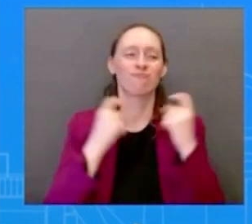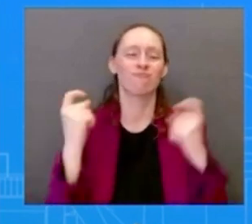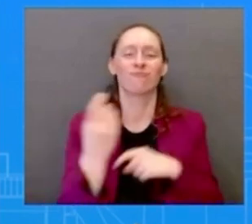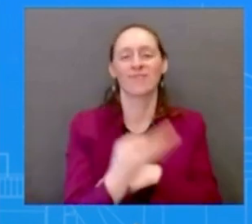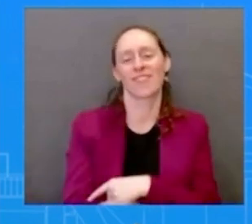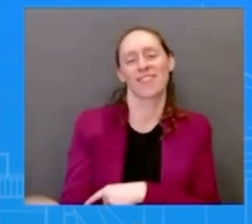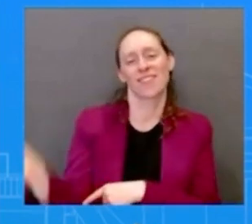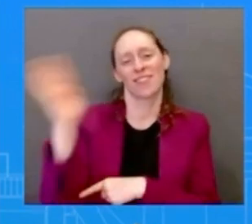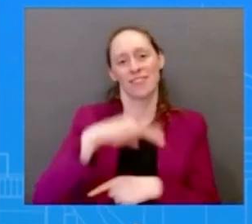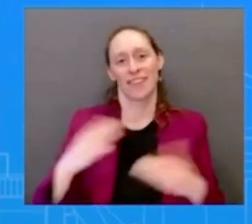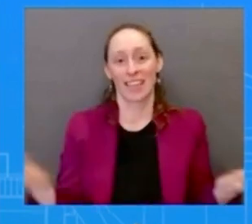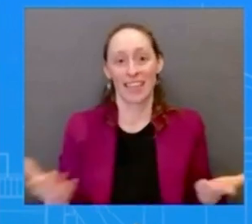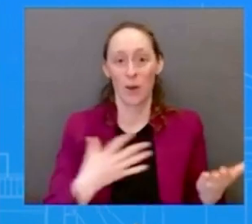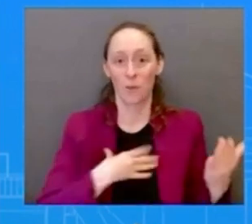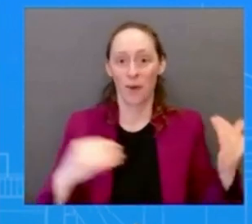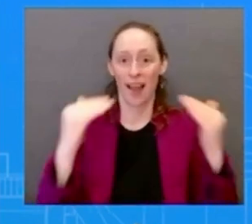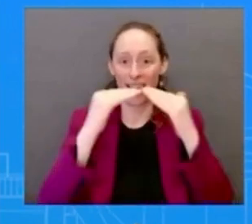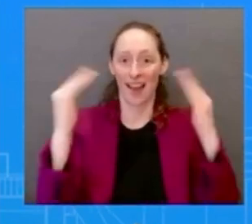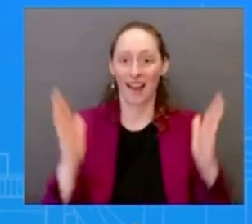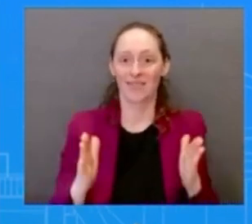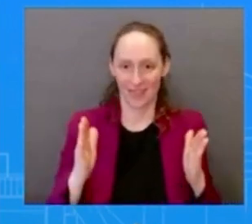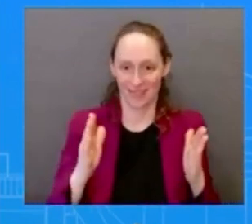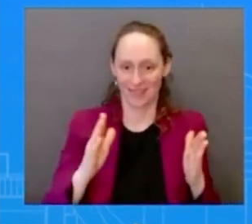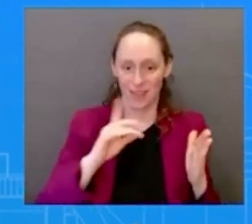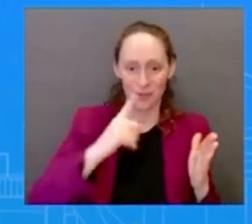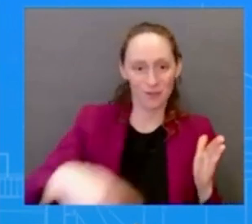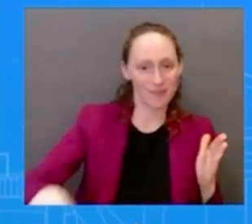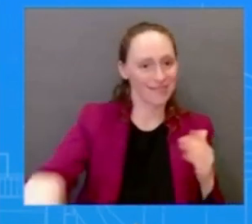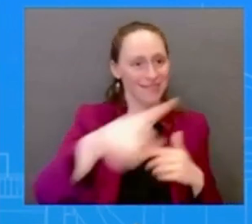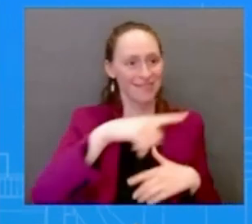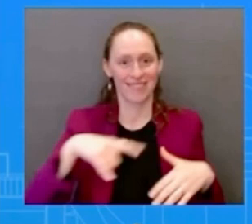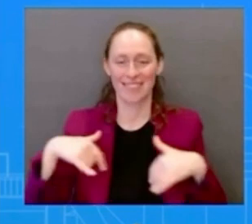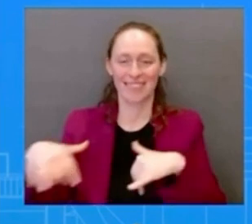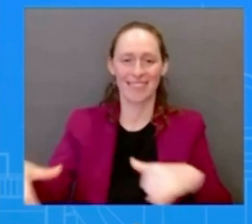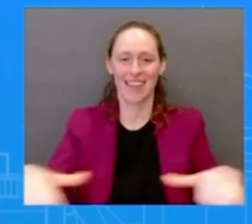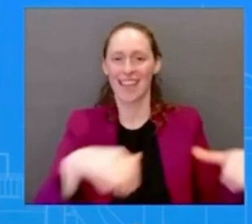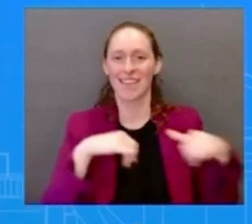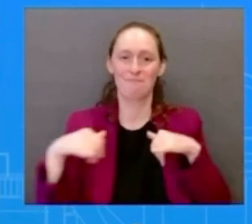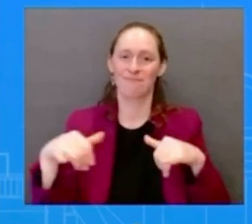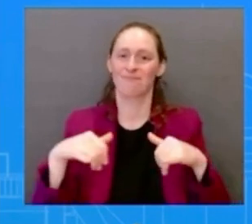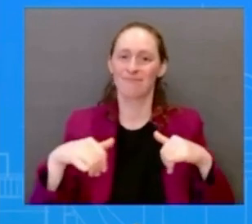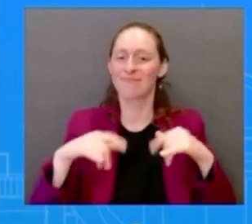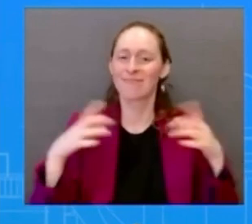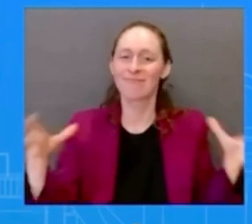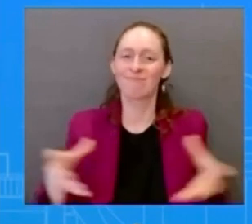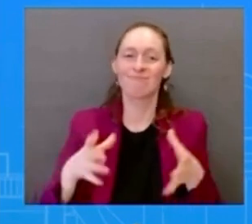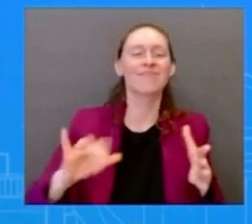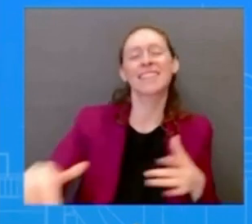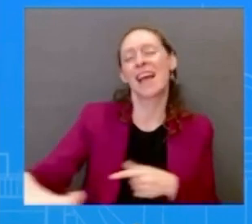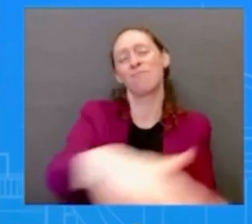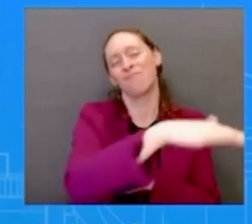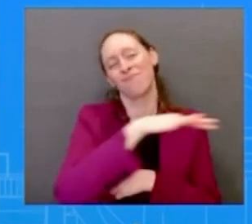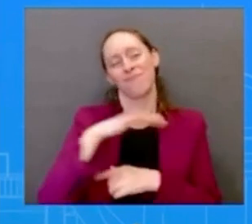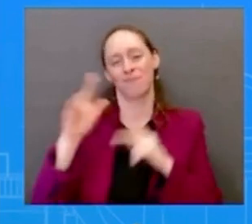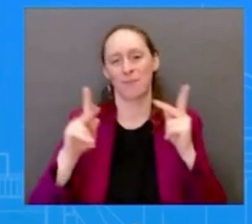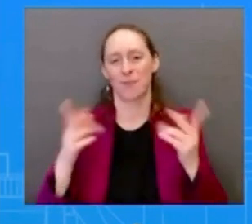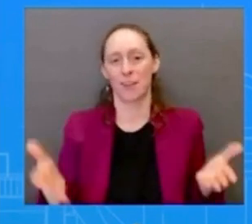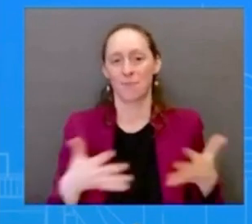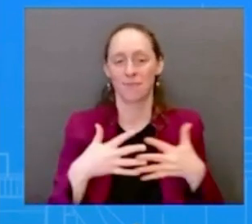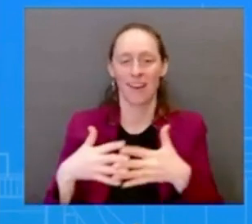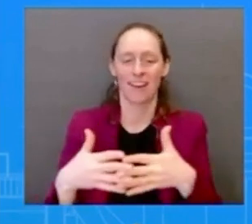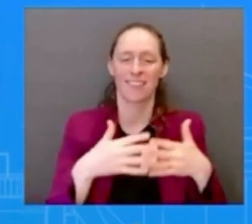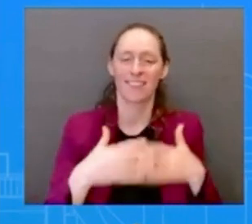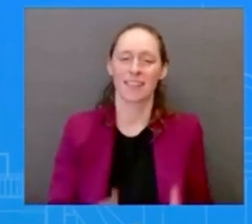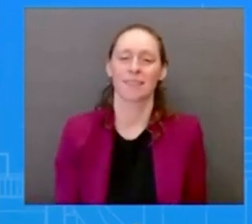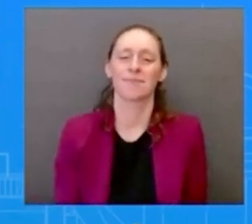will all be celebrating with us and the rest of the country but today we have very sad news a goodbye to one of our day